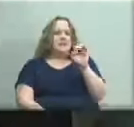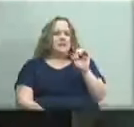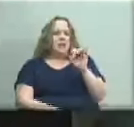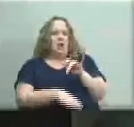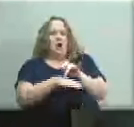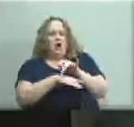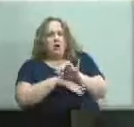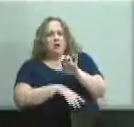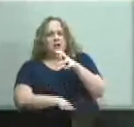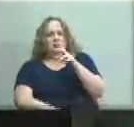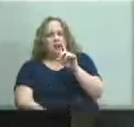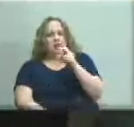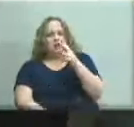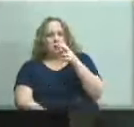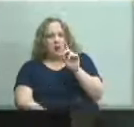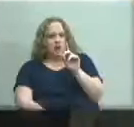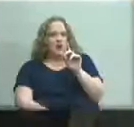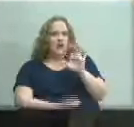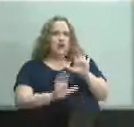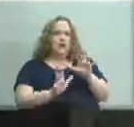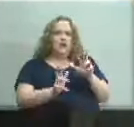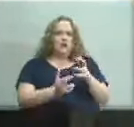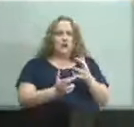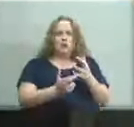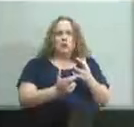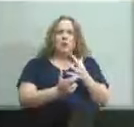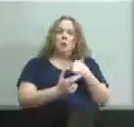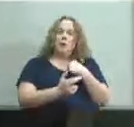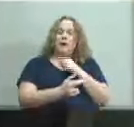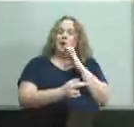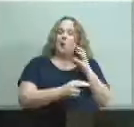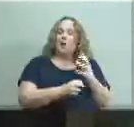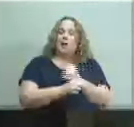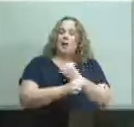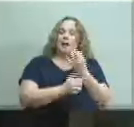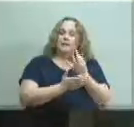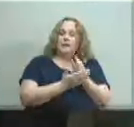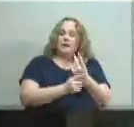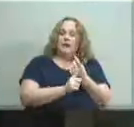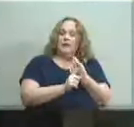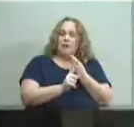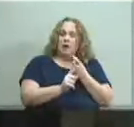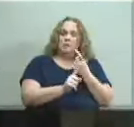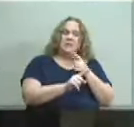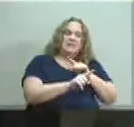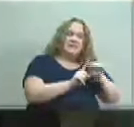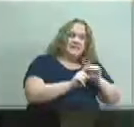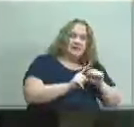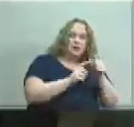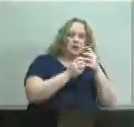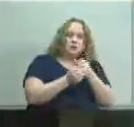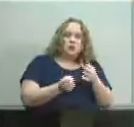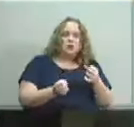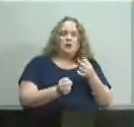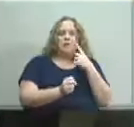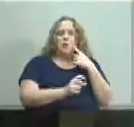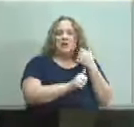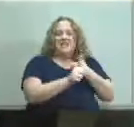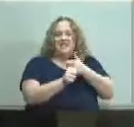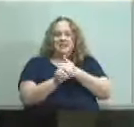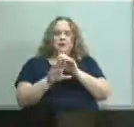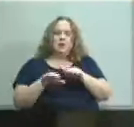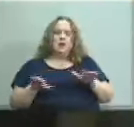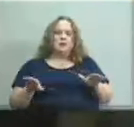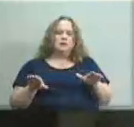point blank period and we will get funding from different sources for each child we have to rise to the higher standard in